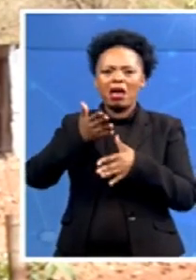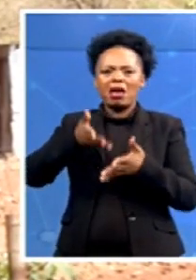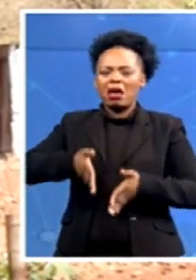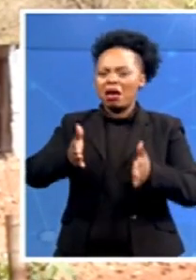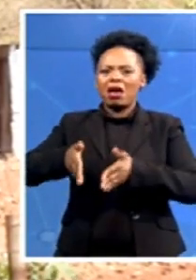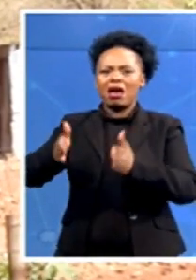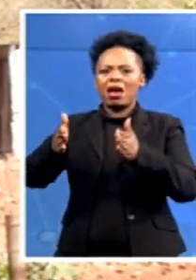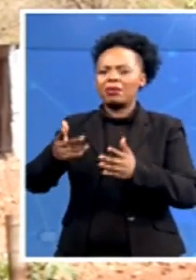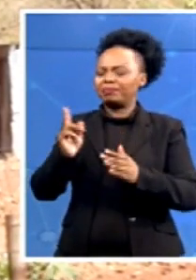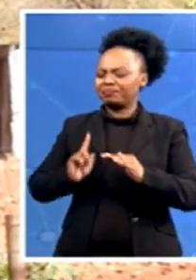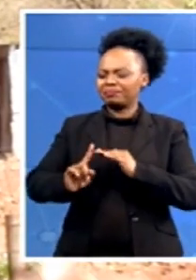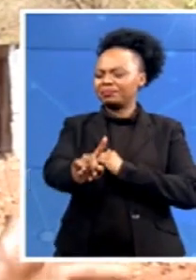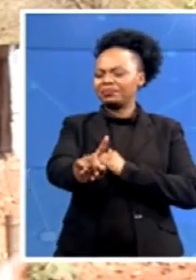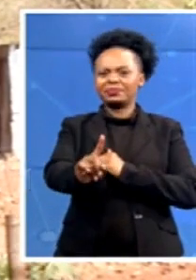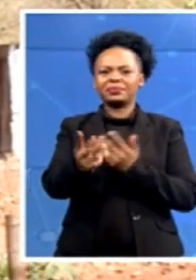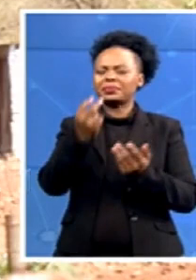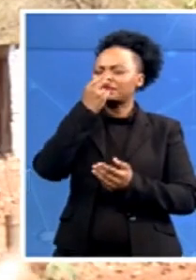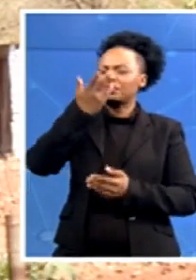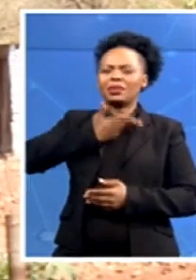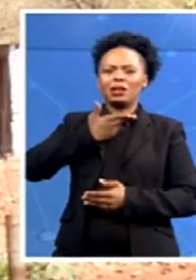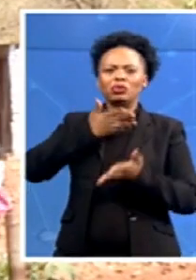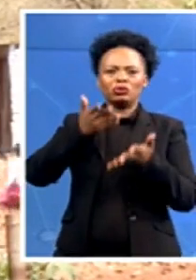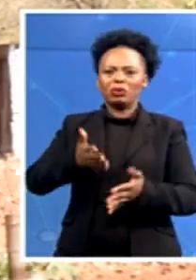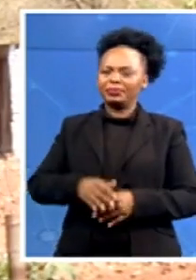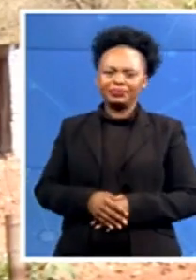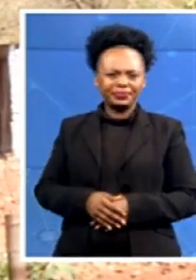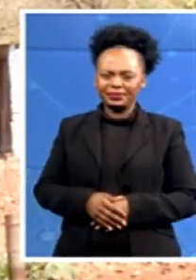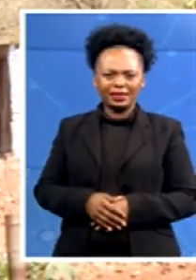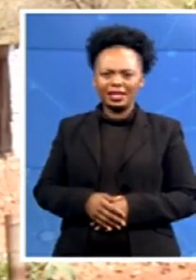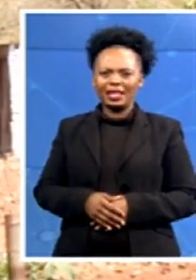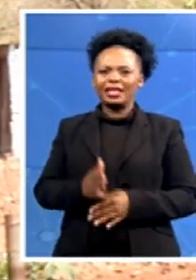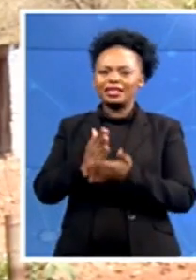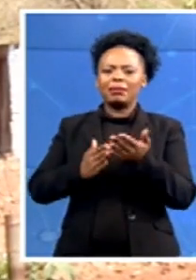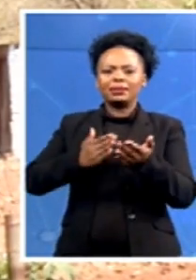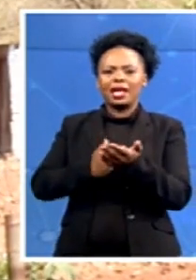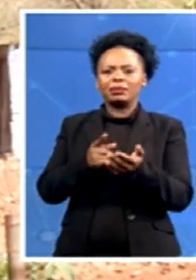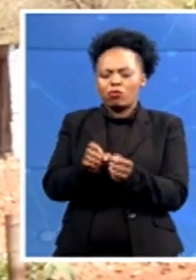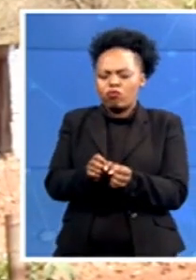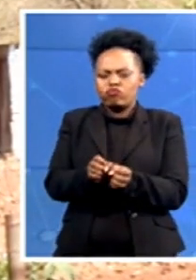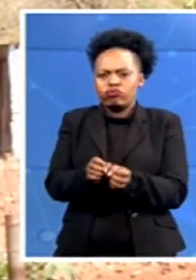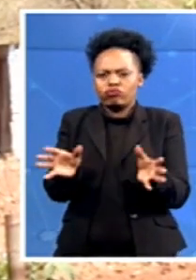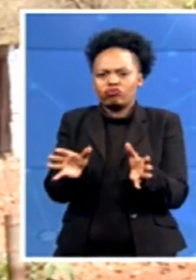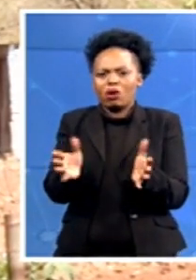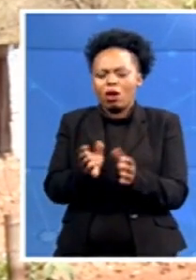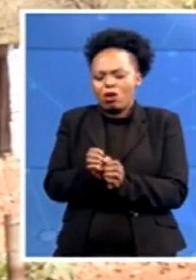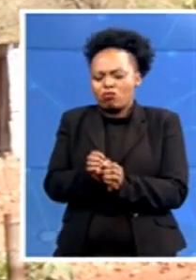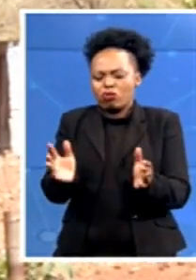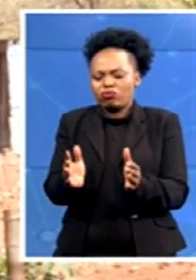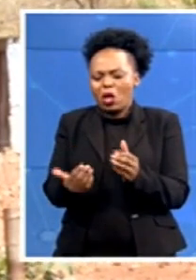sometimes it blows inside the house. So we have to clean